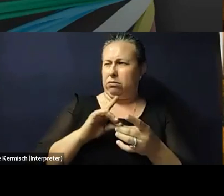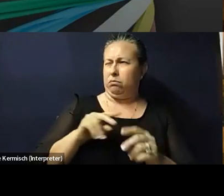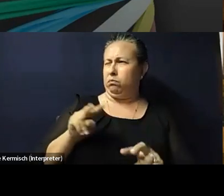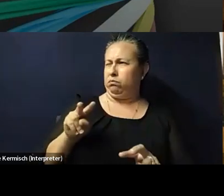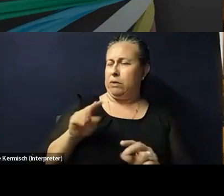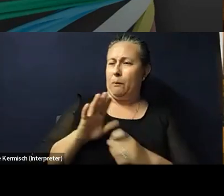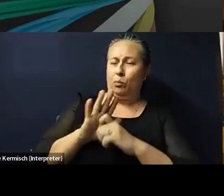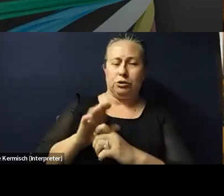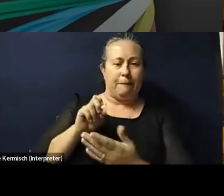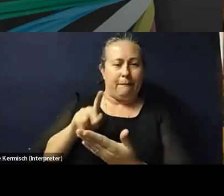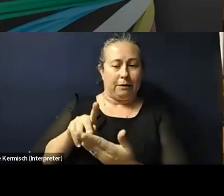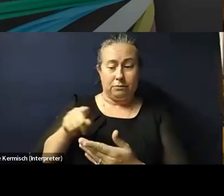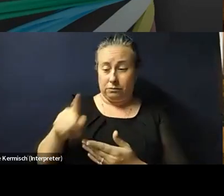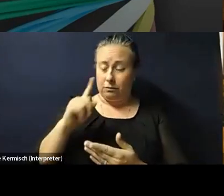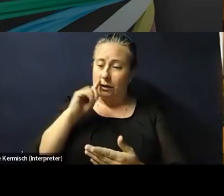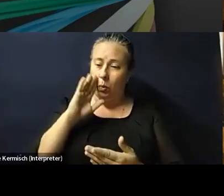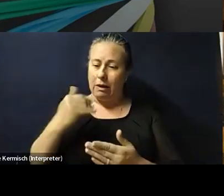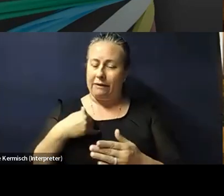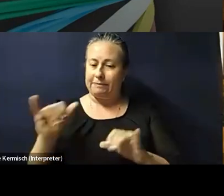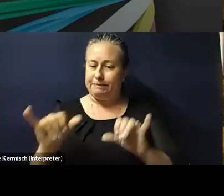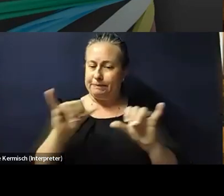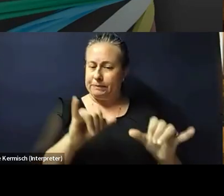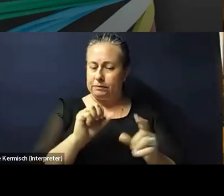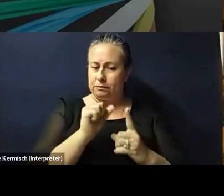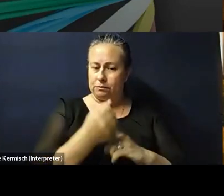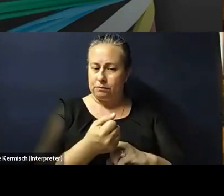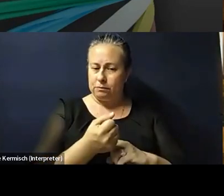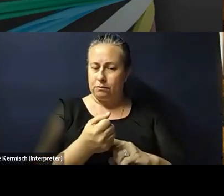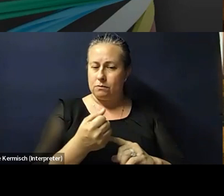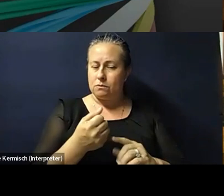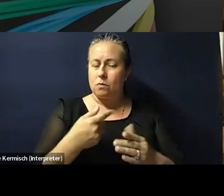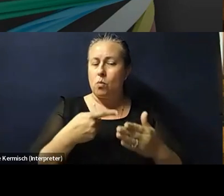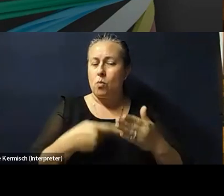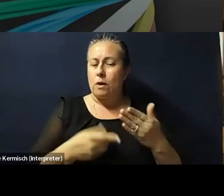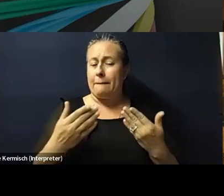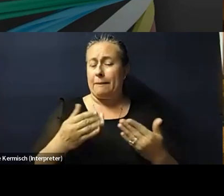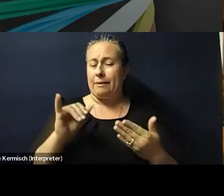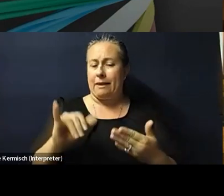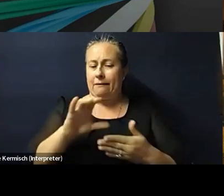up in a similar kind of situation? And what might be the consequences of that?